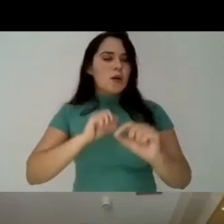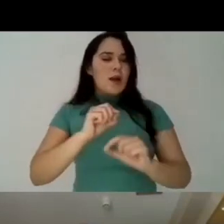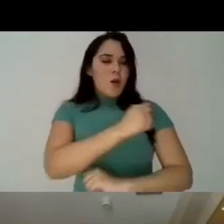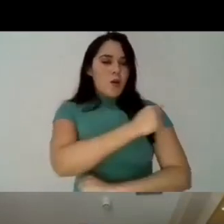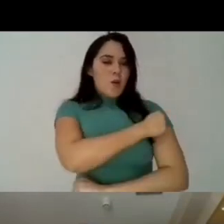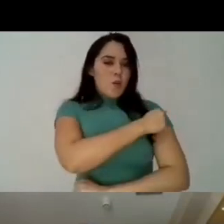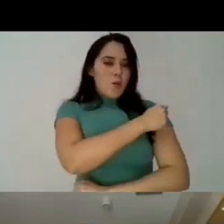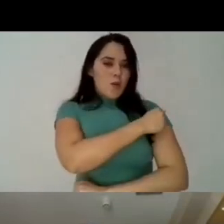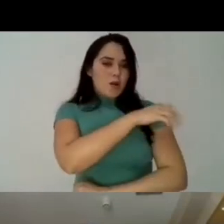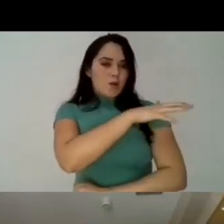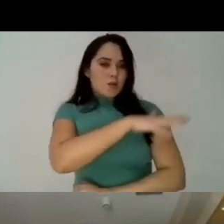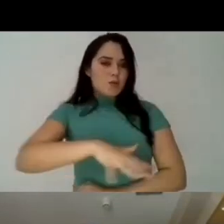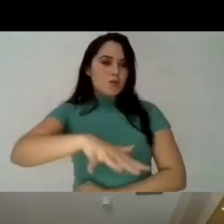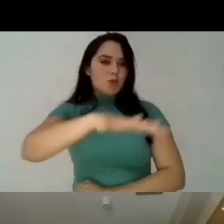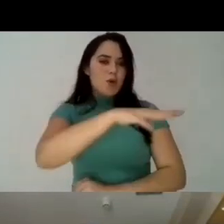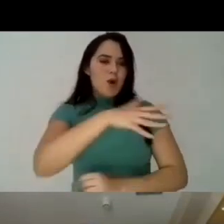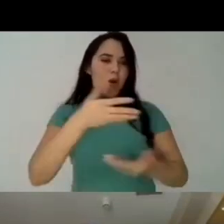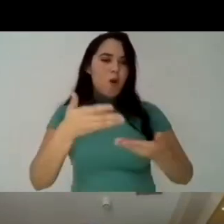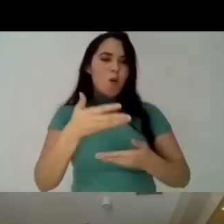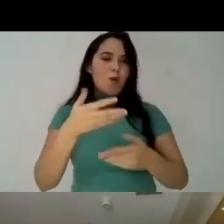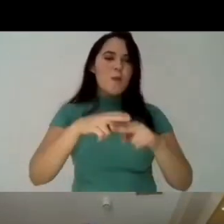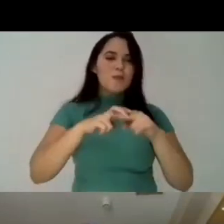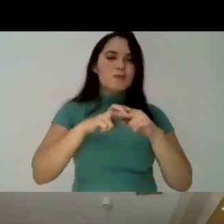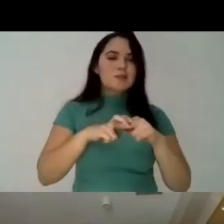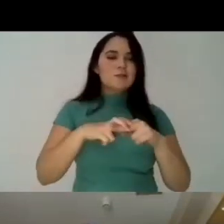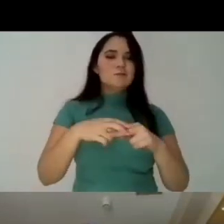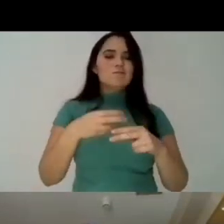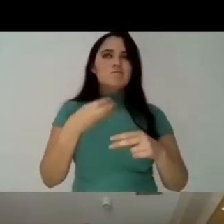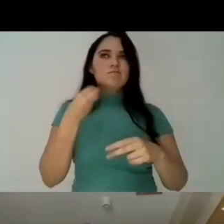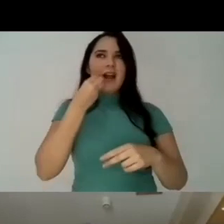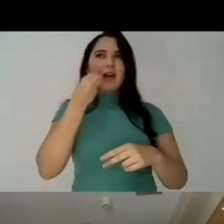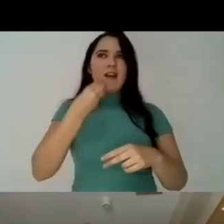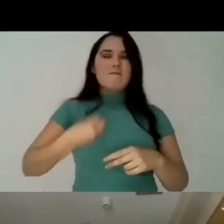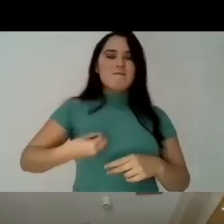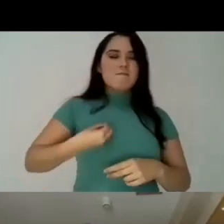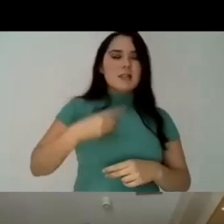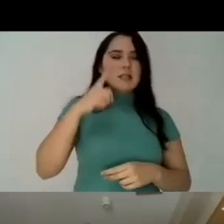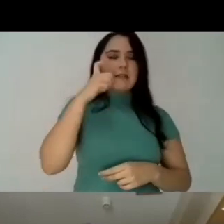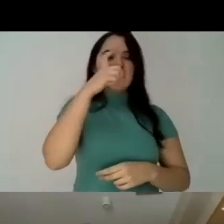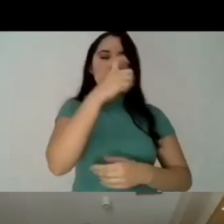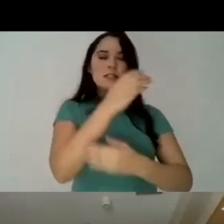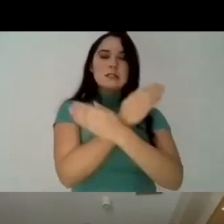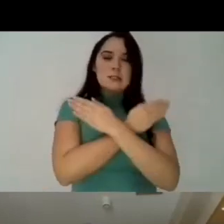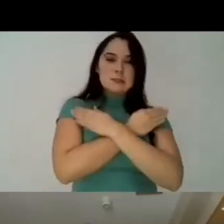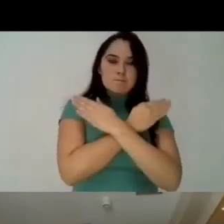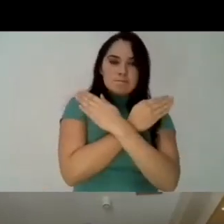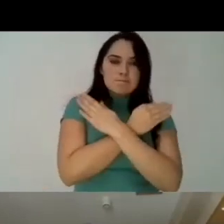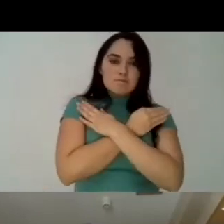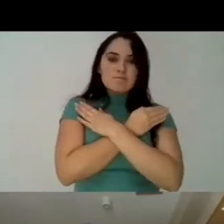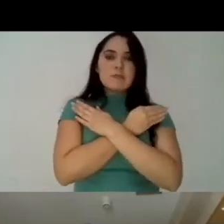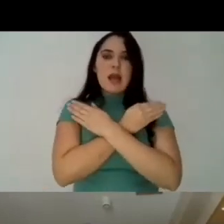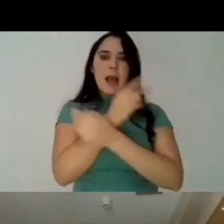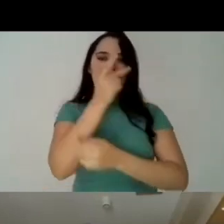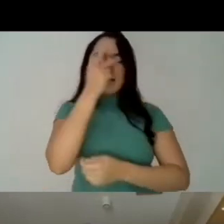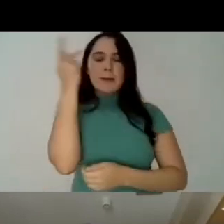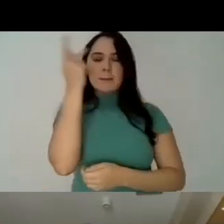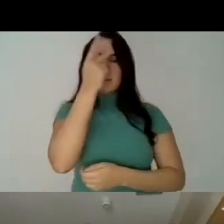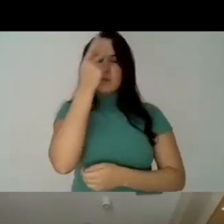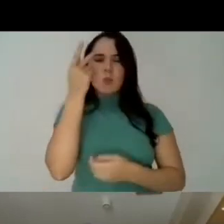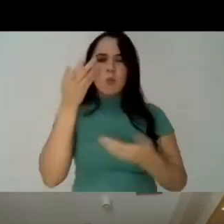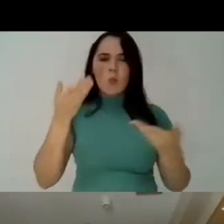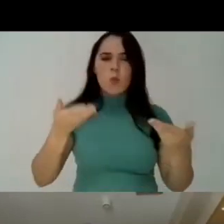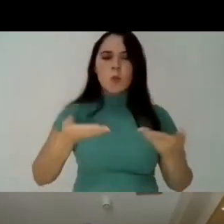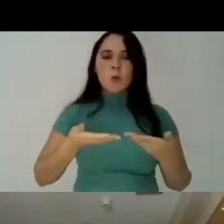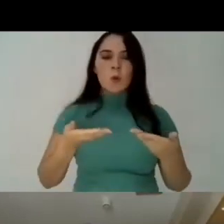agenda beyond the university gates and i believe that uh the university today